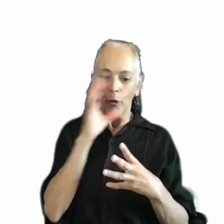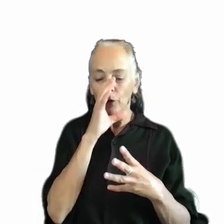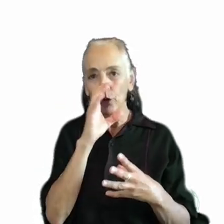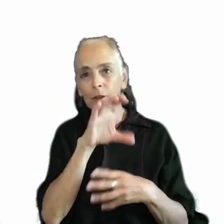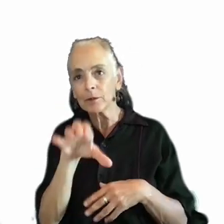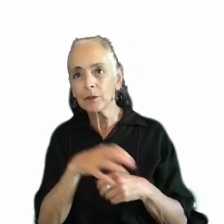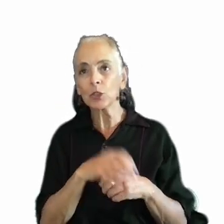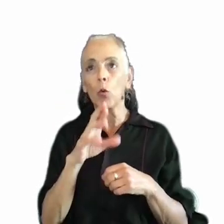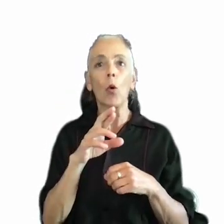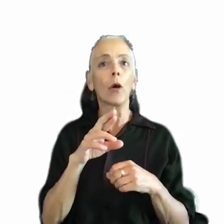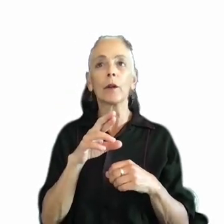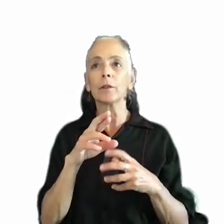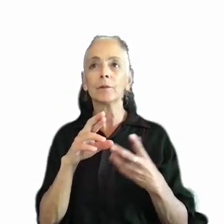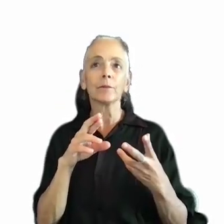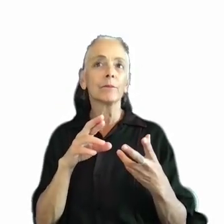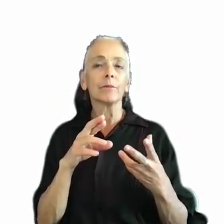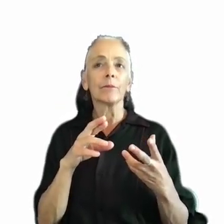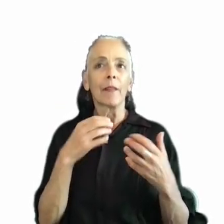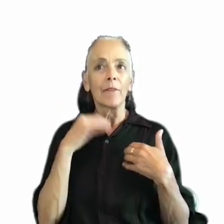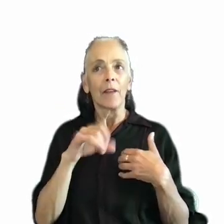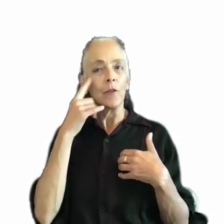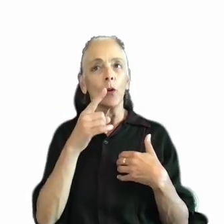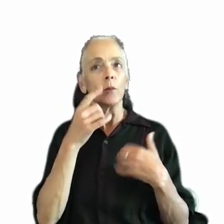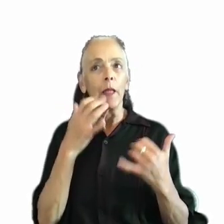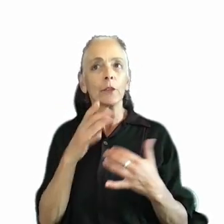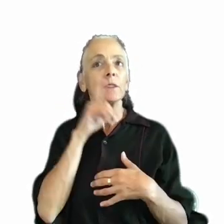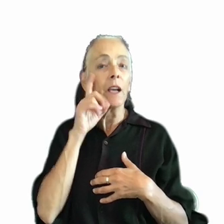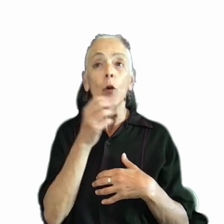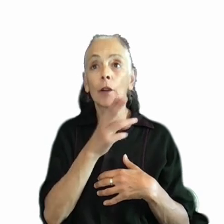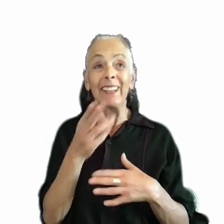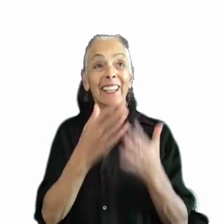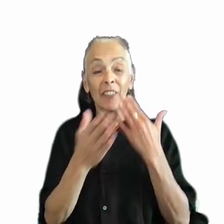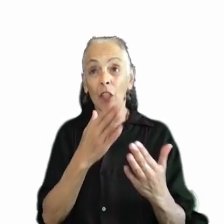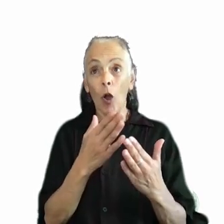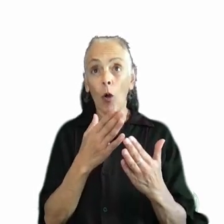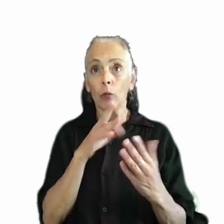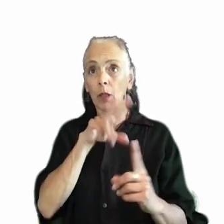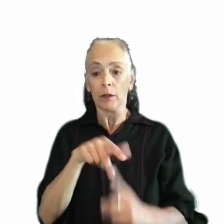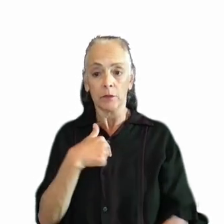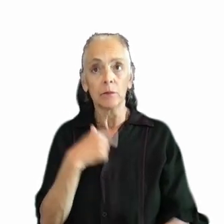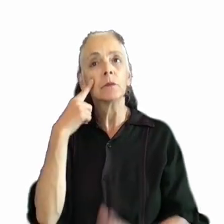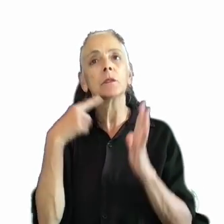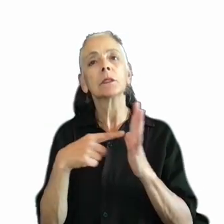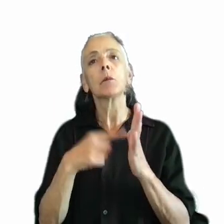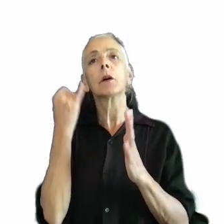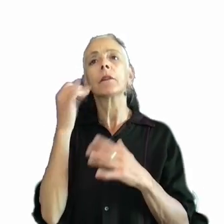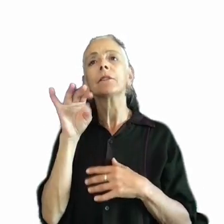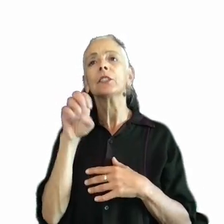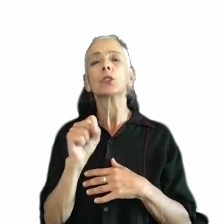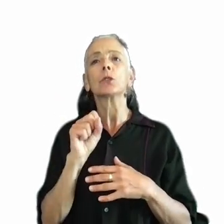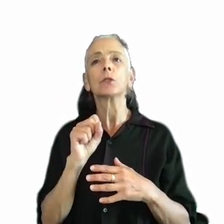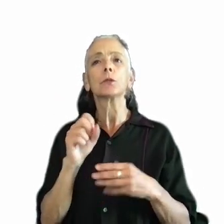deaf or hard of hearing, even though that might actually apply to my condition. For example, if there were features that provided visual cues for